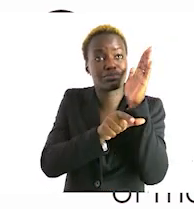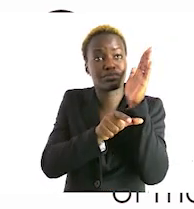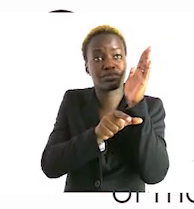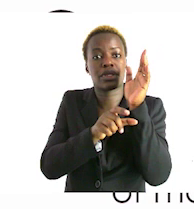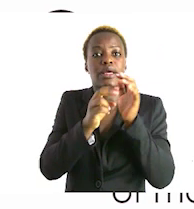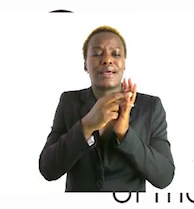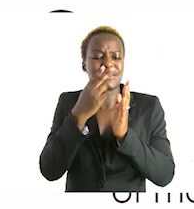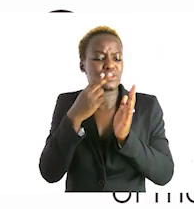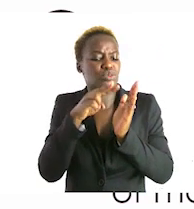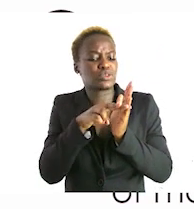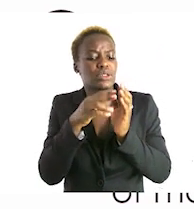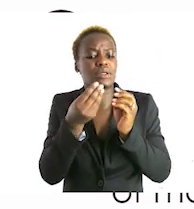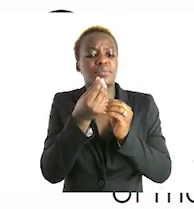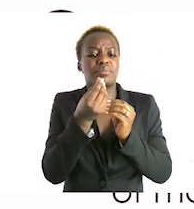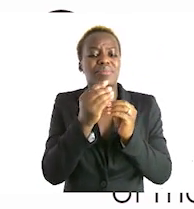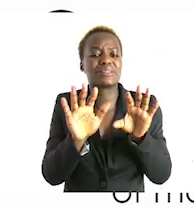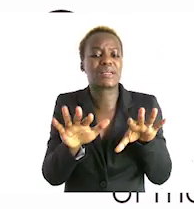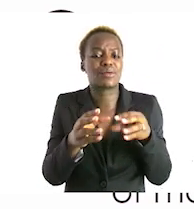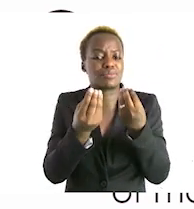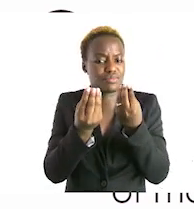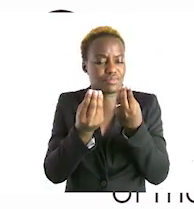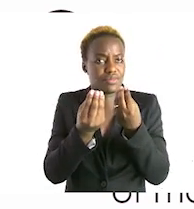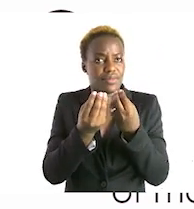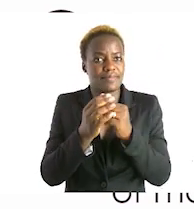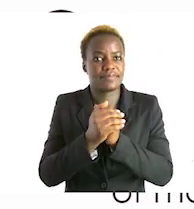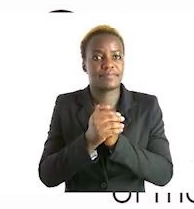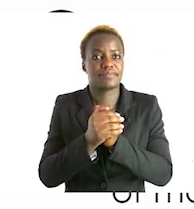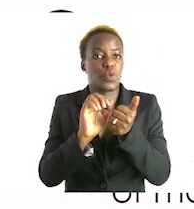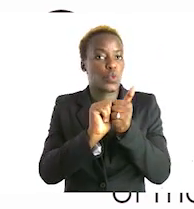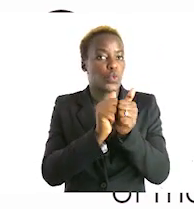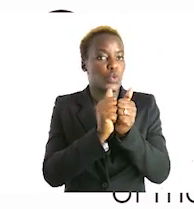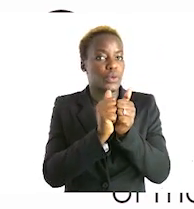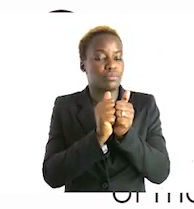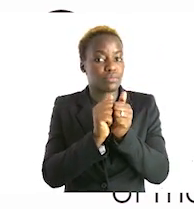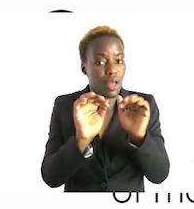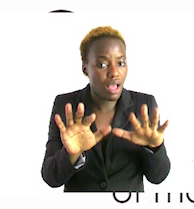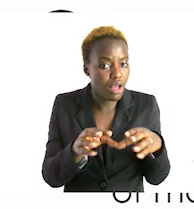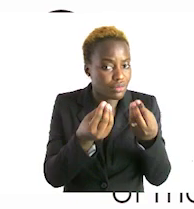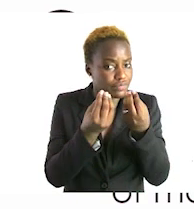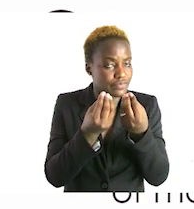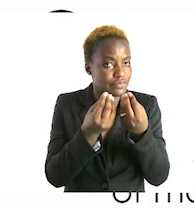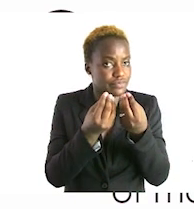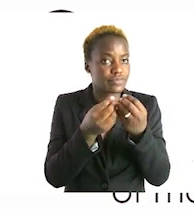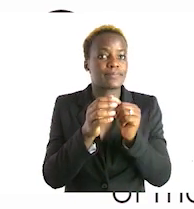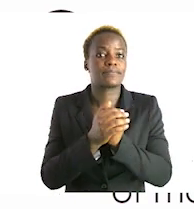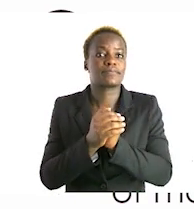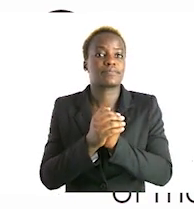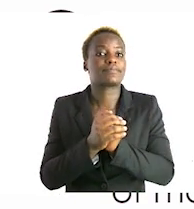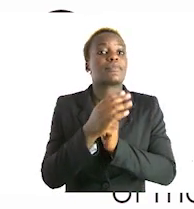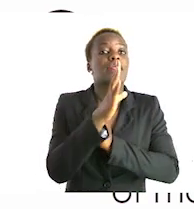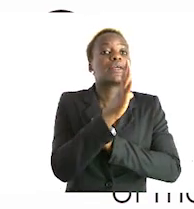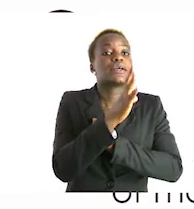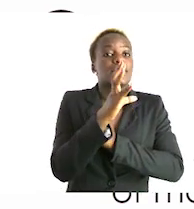you read the amount that she spent on the sports activity how much was it yes